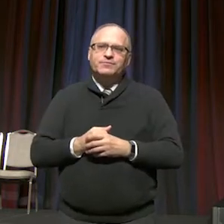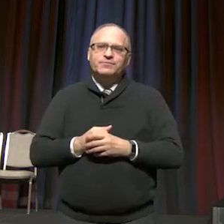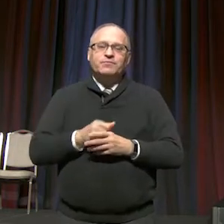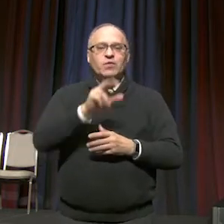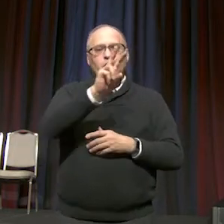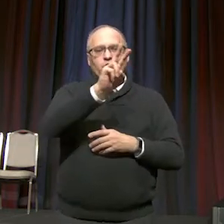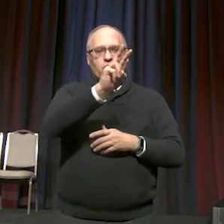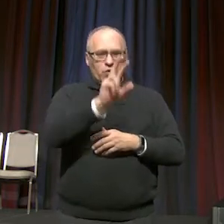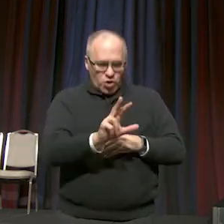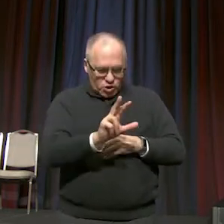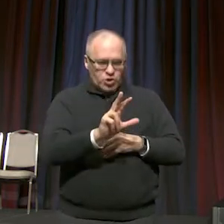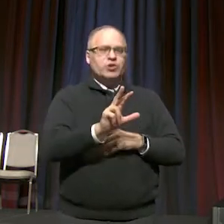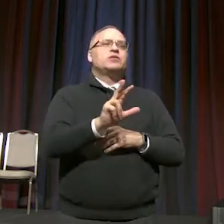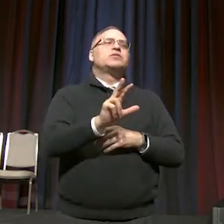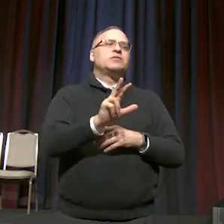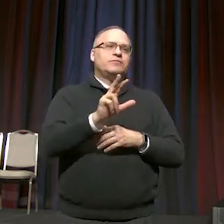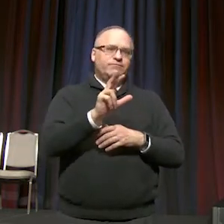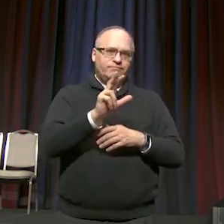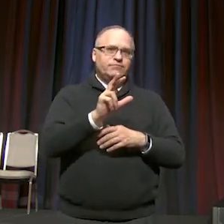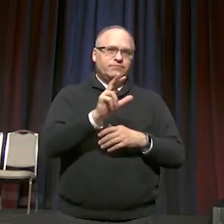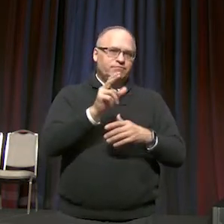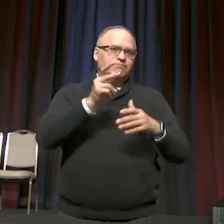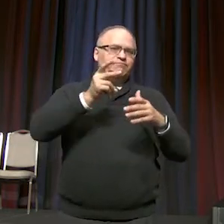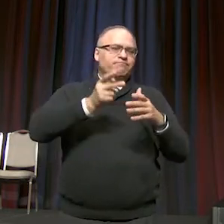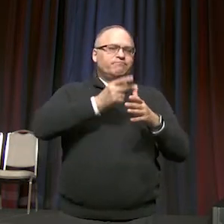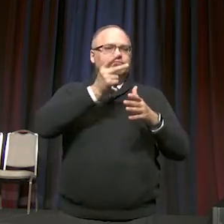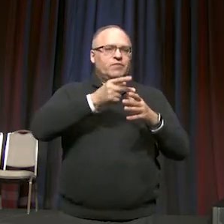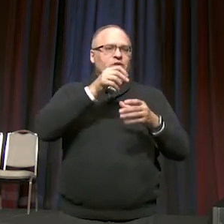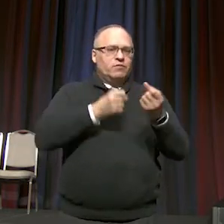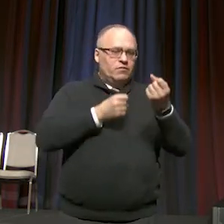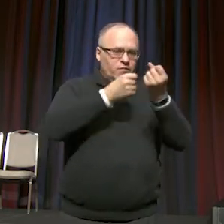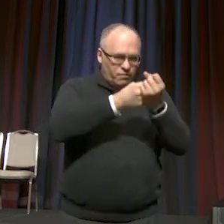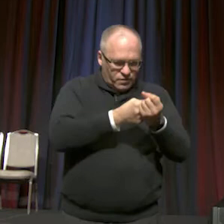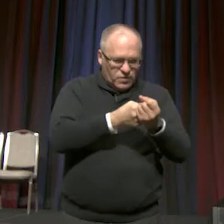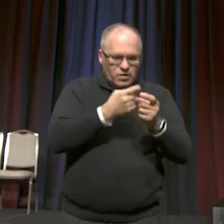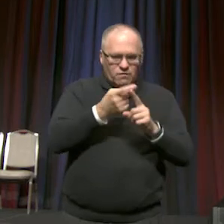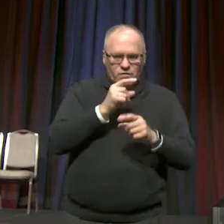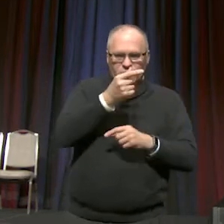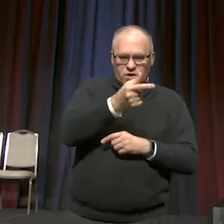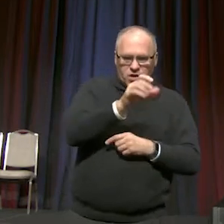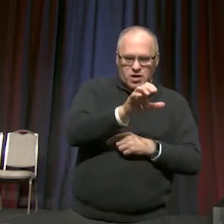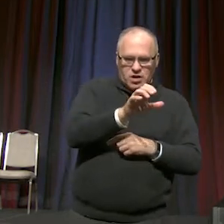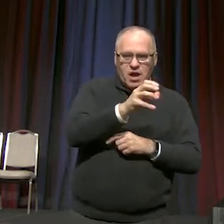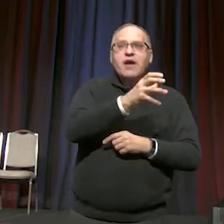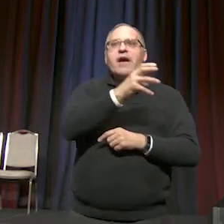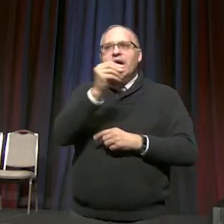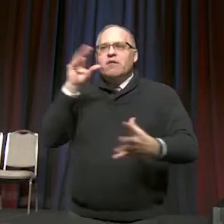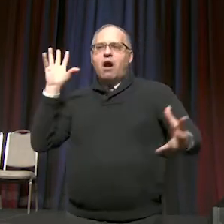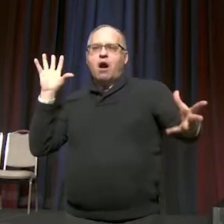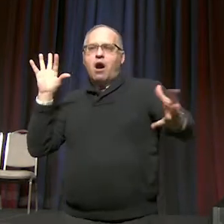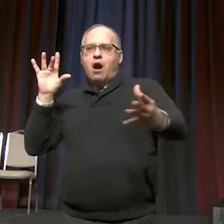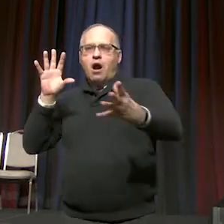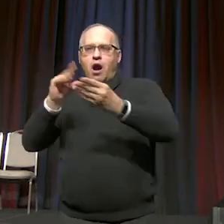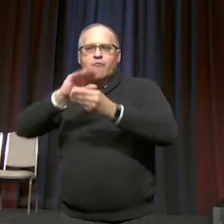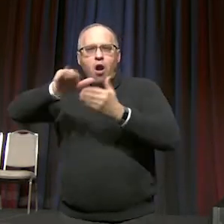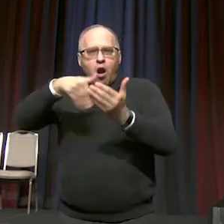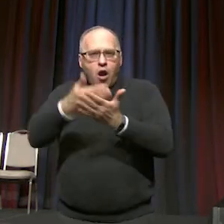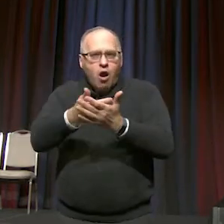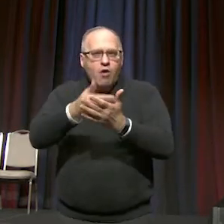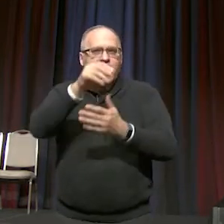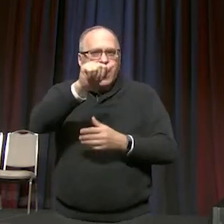-thirds majority of both the General Conference and the aggregate votes of all the annual conferences.